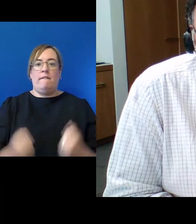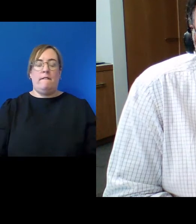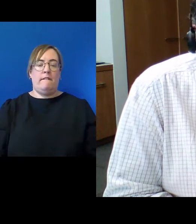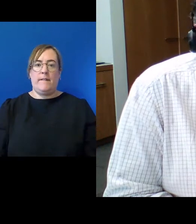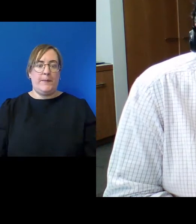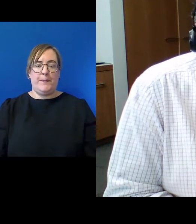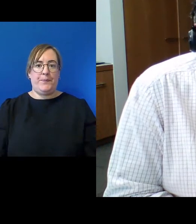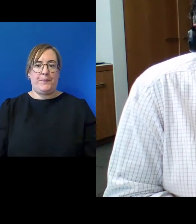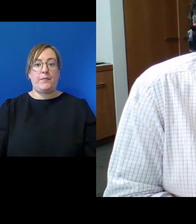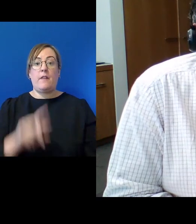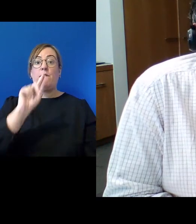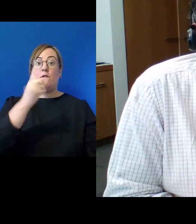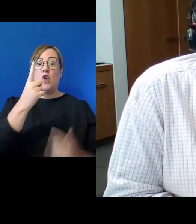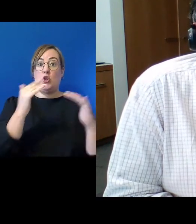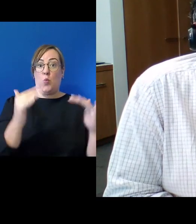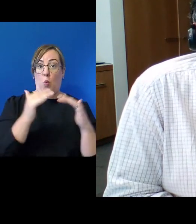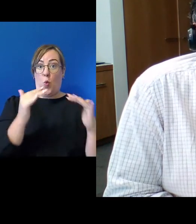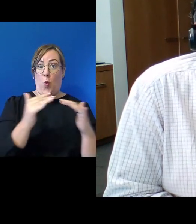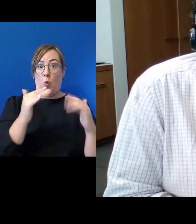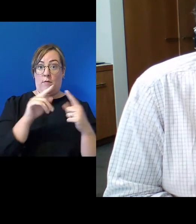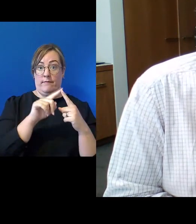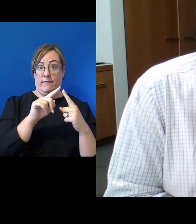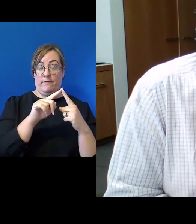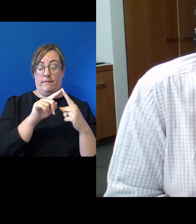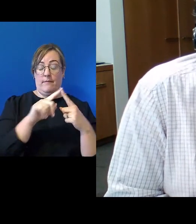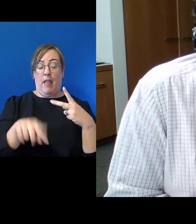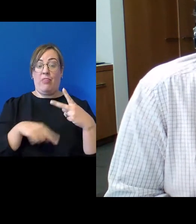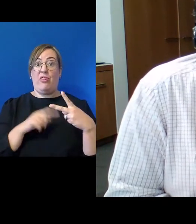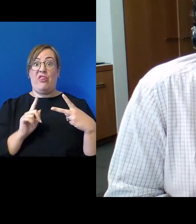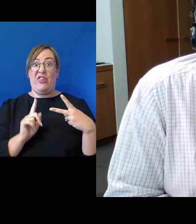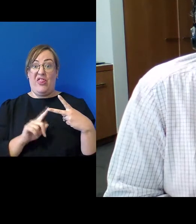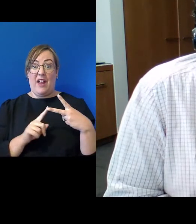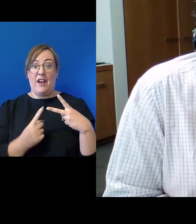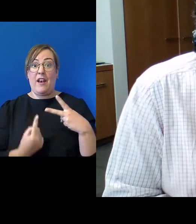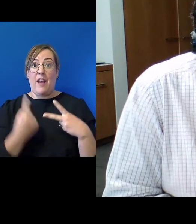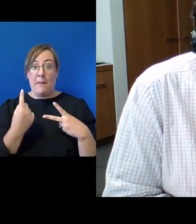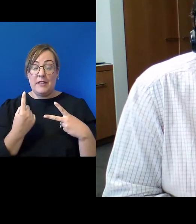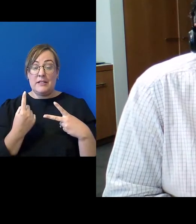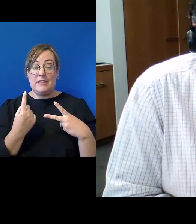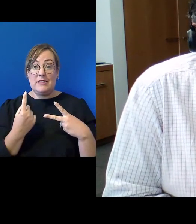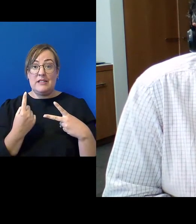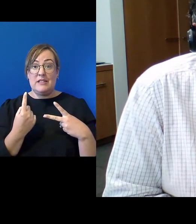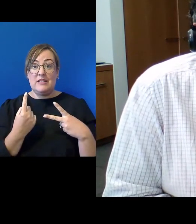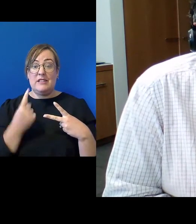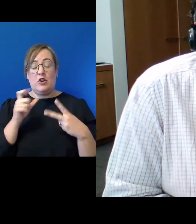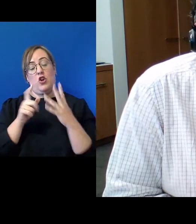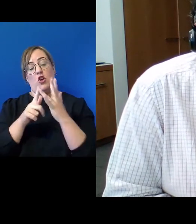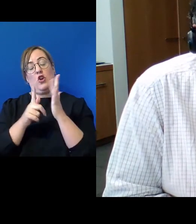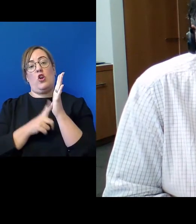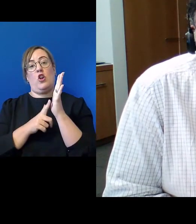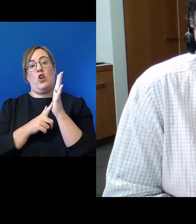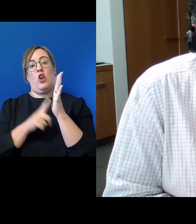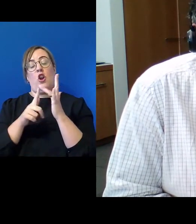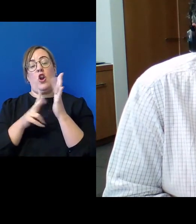First through war and then through much more effectively, actually, the colonial machinery of state,